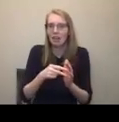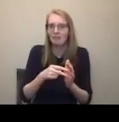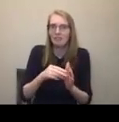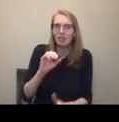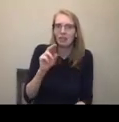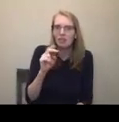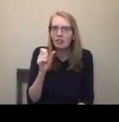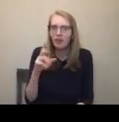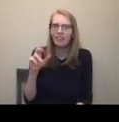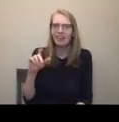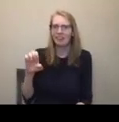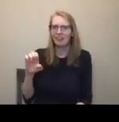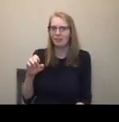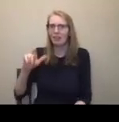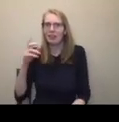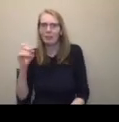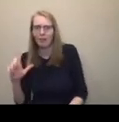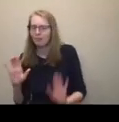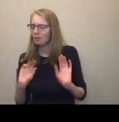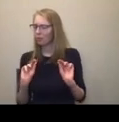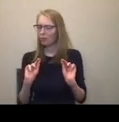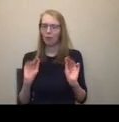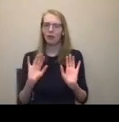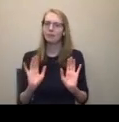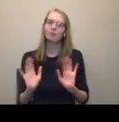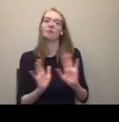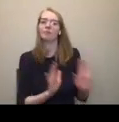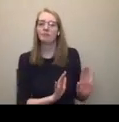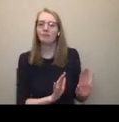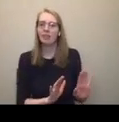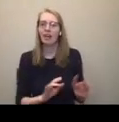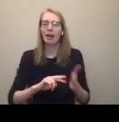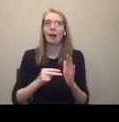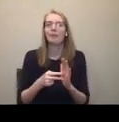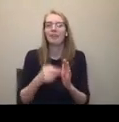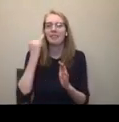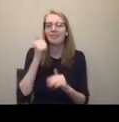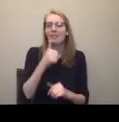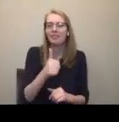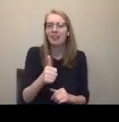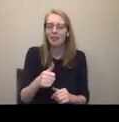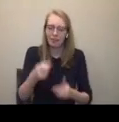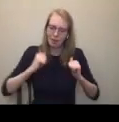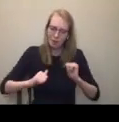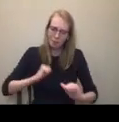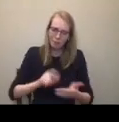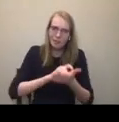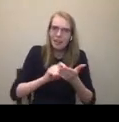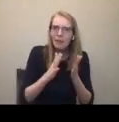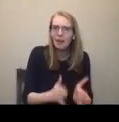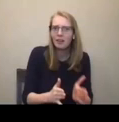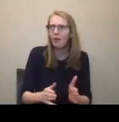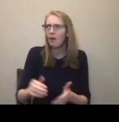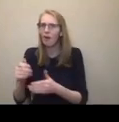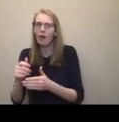I'm talking about a theater construct, as you, if you're a playwright, if you're an artist, you have a political worldview. You have a,